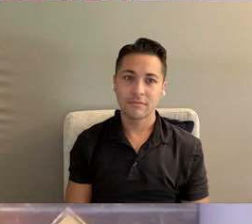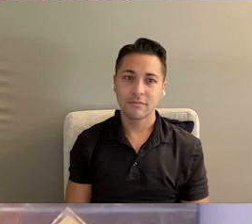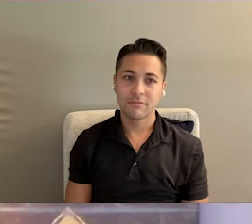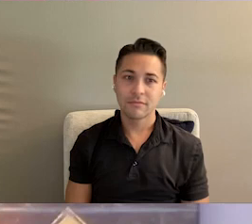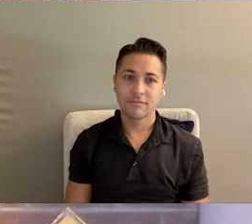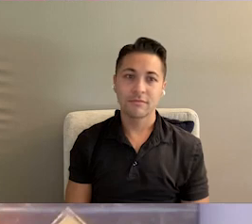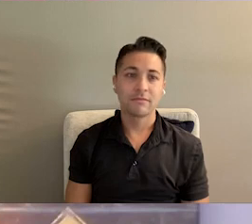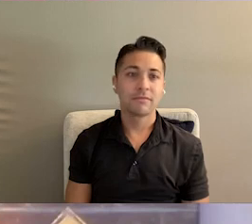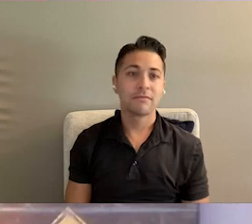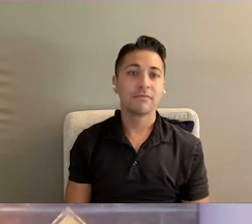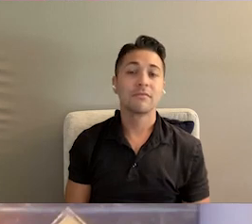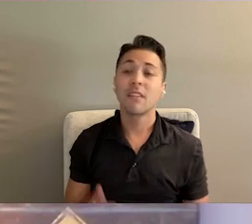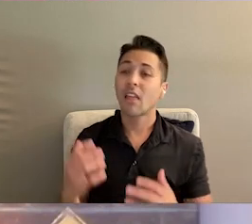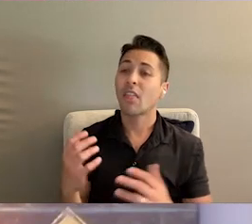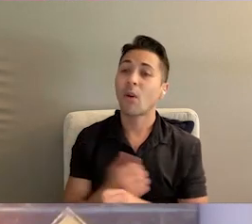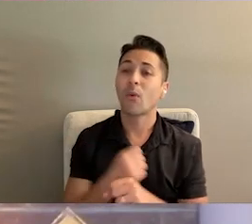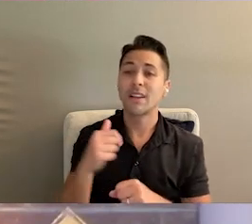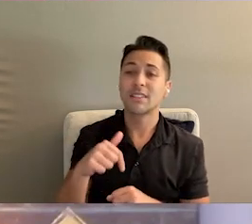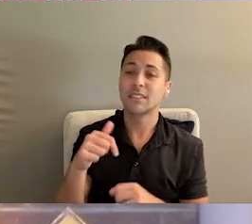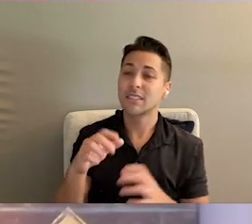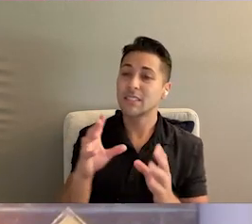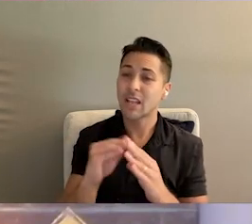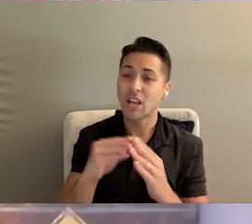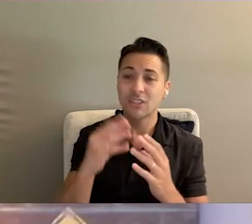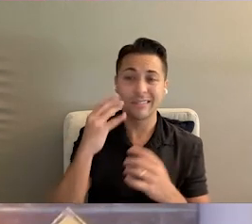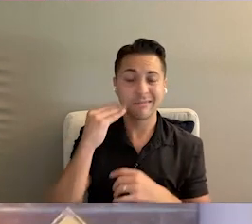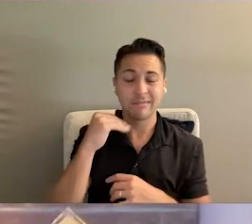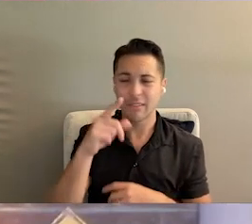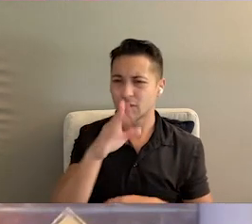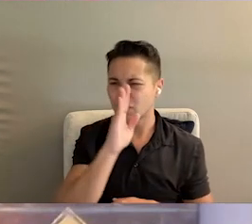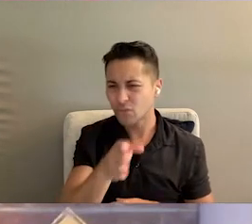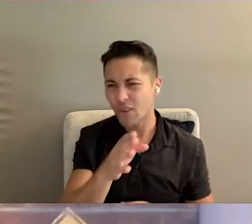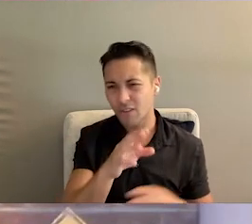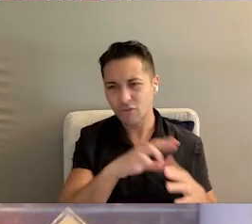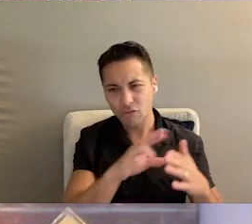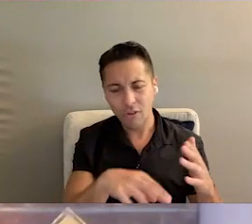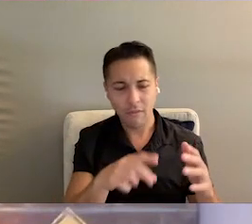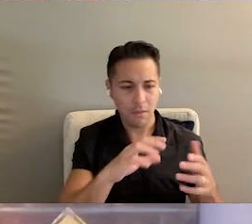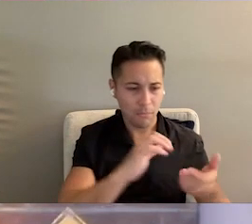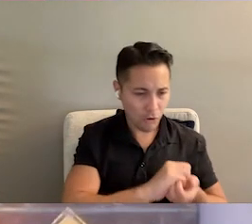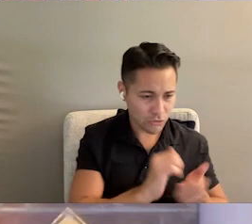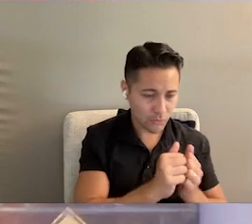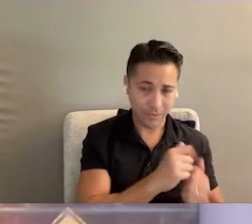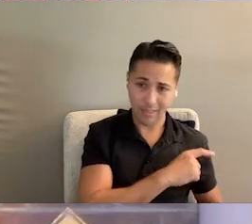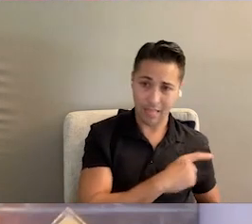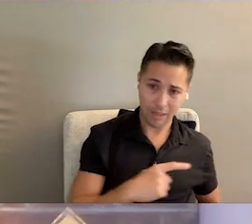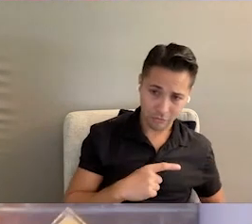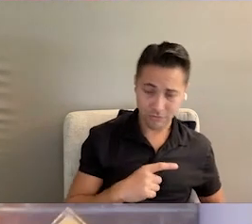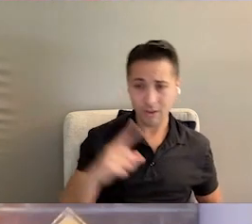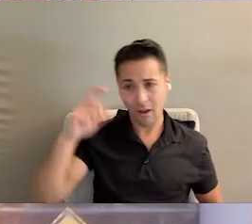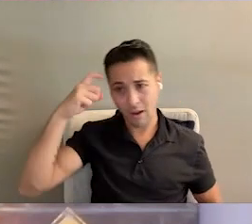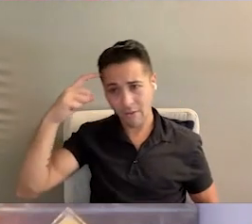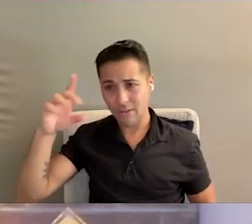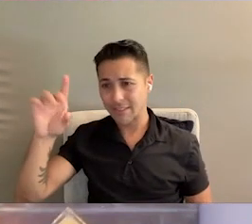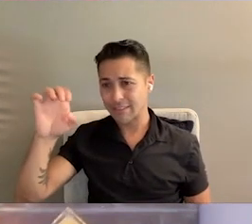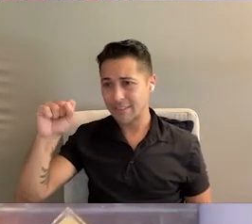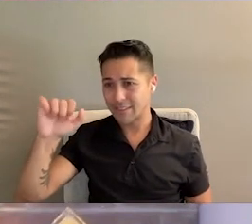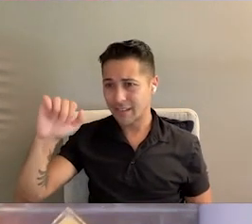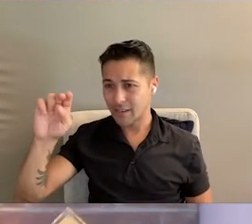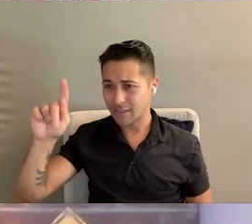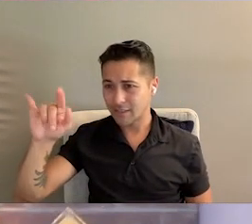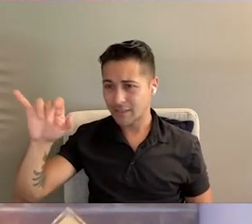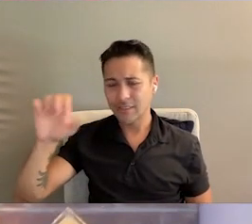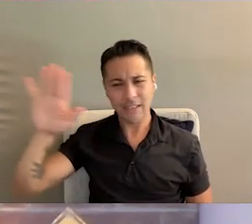The wins that the system experienced this session are a direct result of the partnership that we have with the legislature and Governor